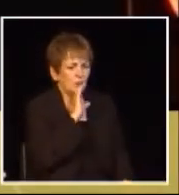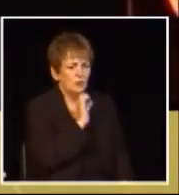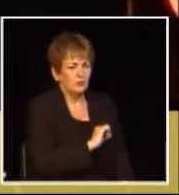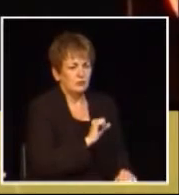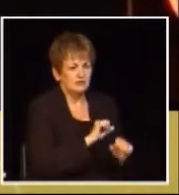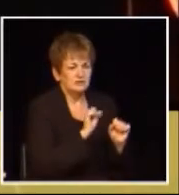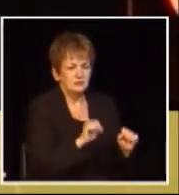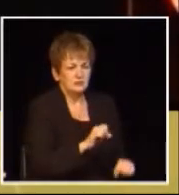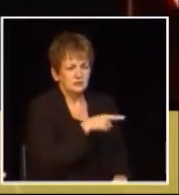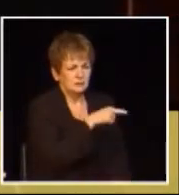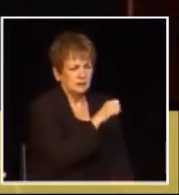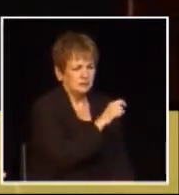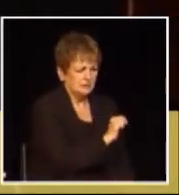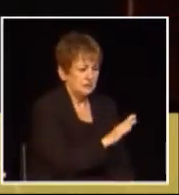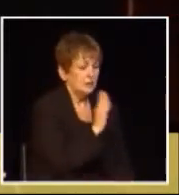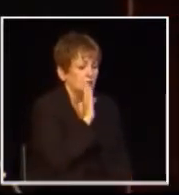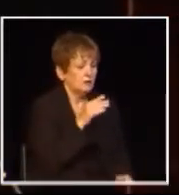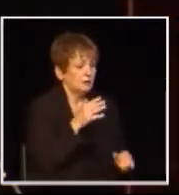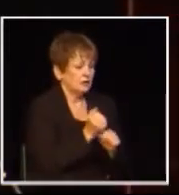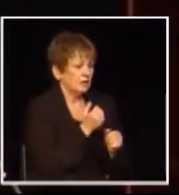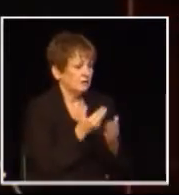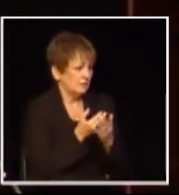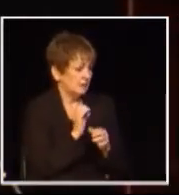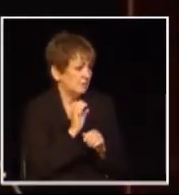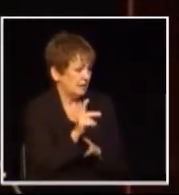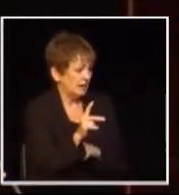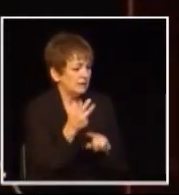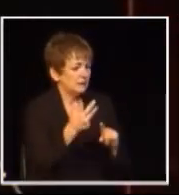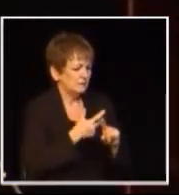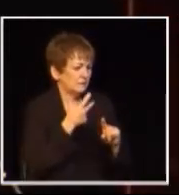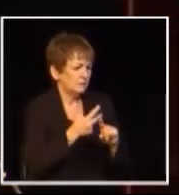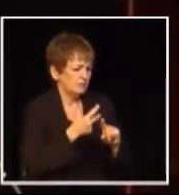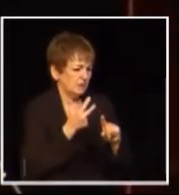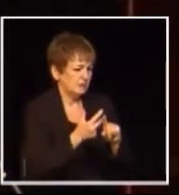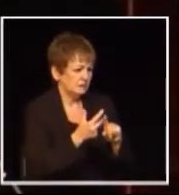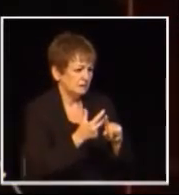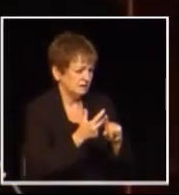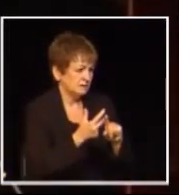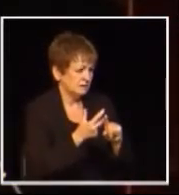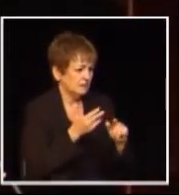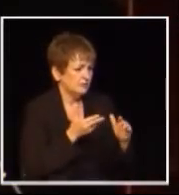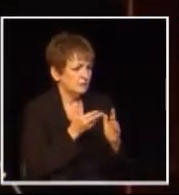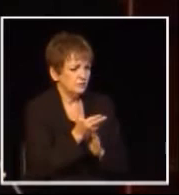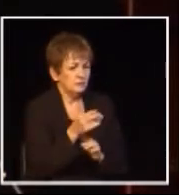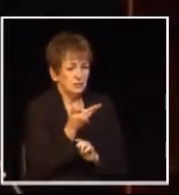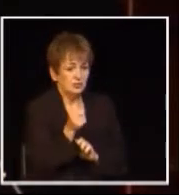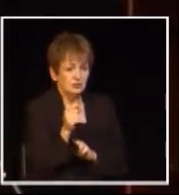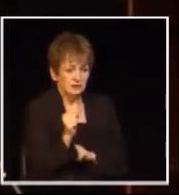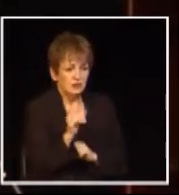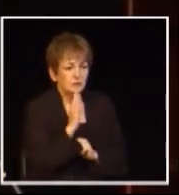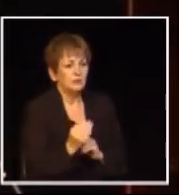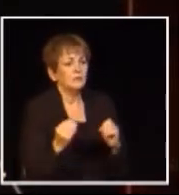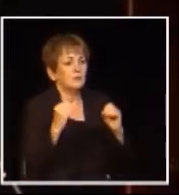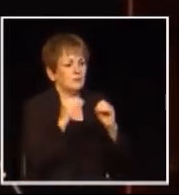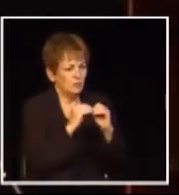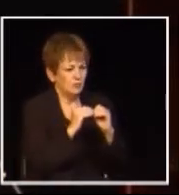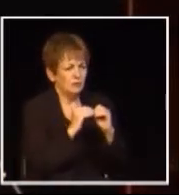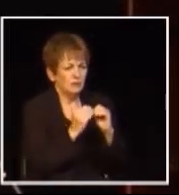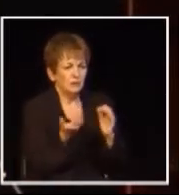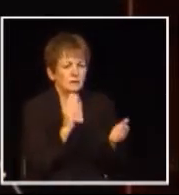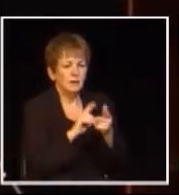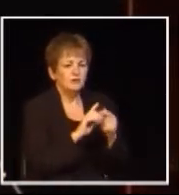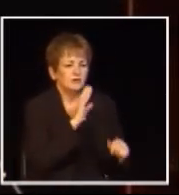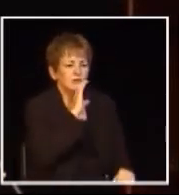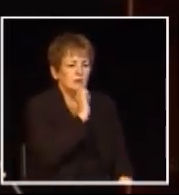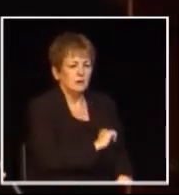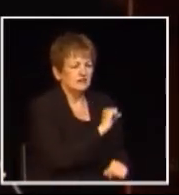earners than there ever was under the PST system so you'll get a rebate check quarterly under HST which is